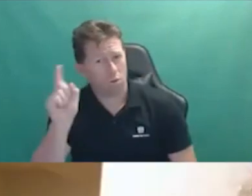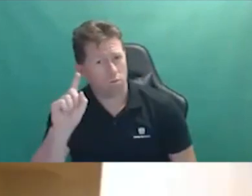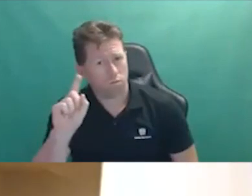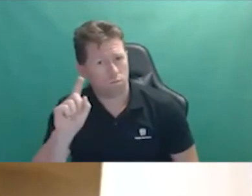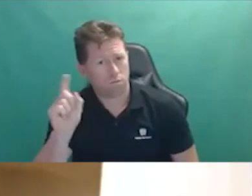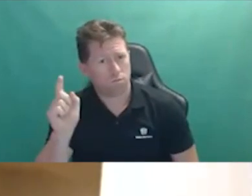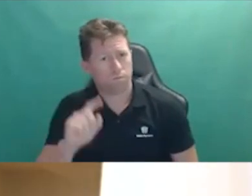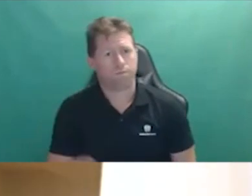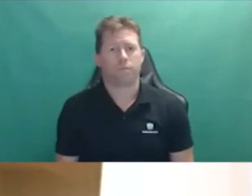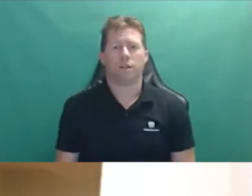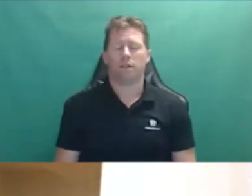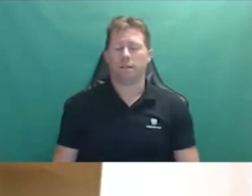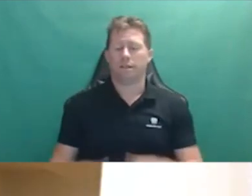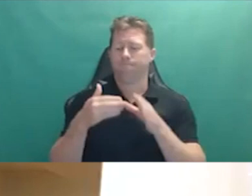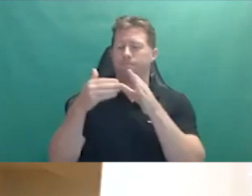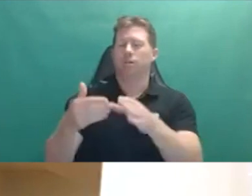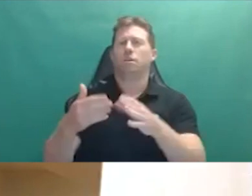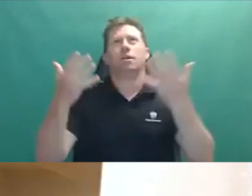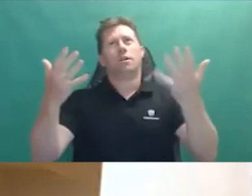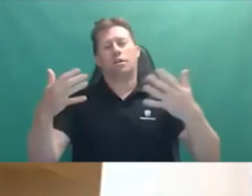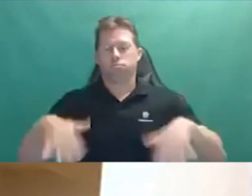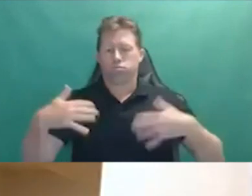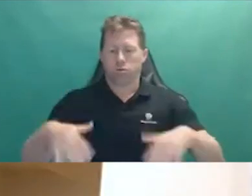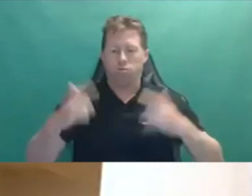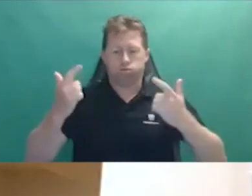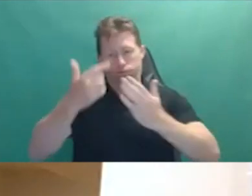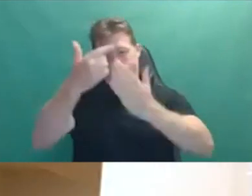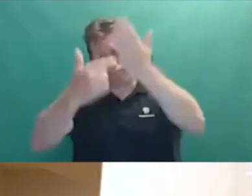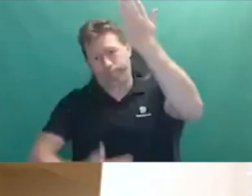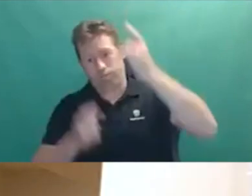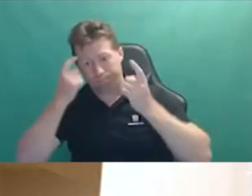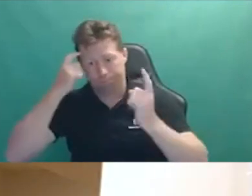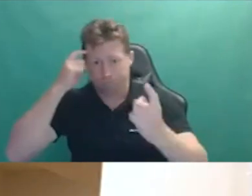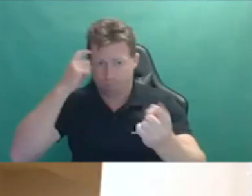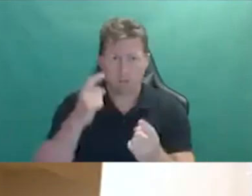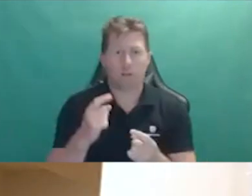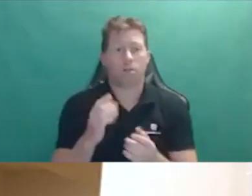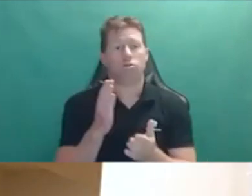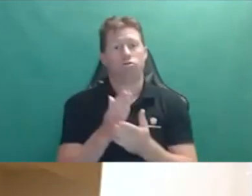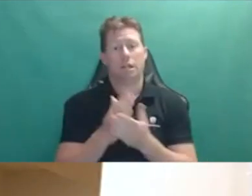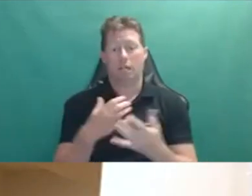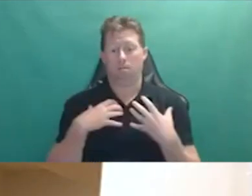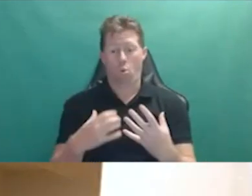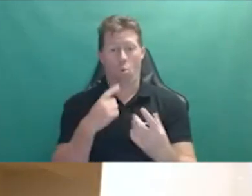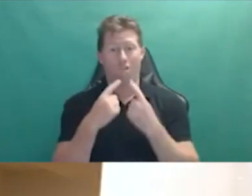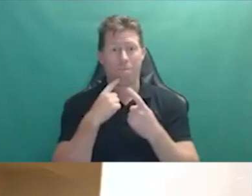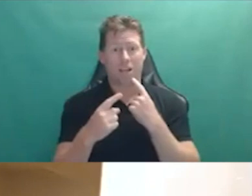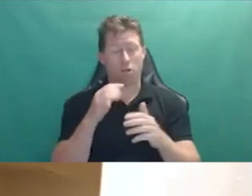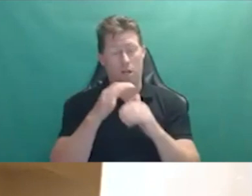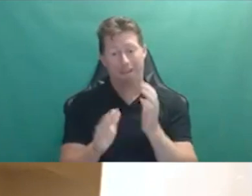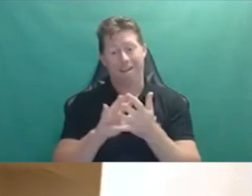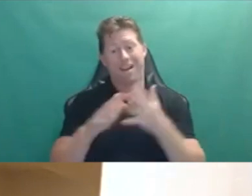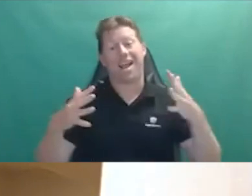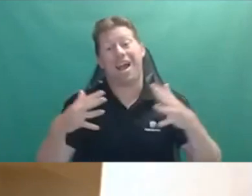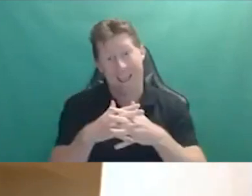an endless list of things that people are worried about. And frankly, as more information has come out about how independent assessments will be